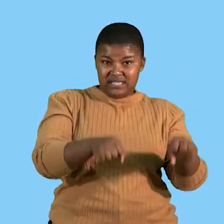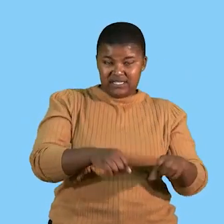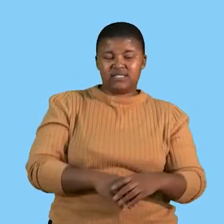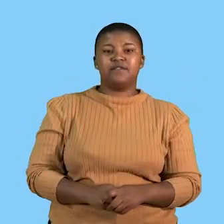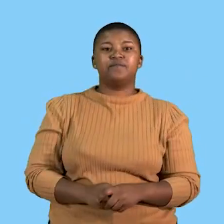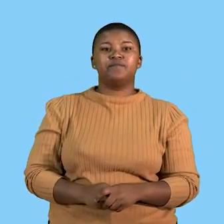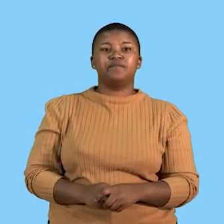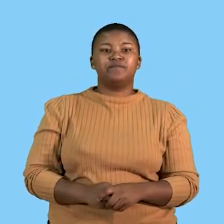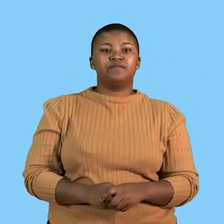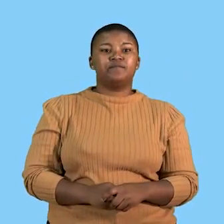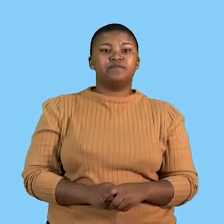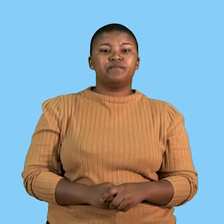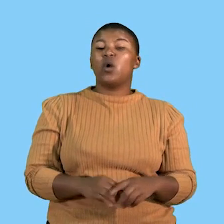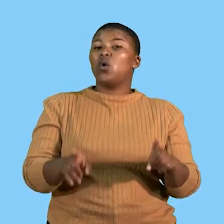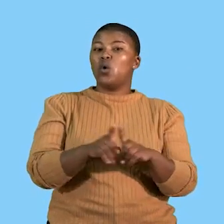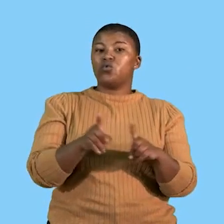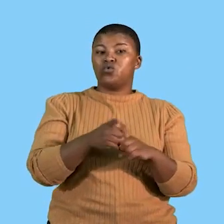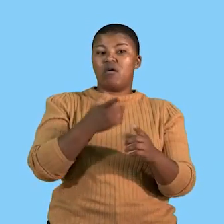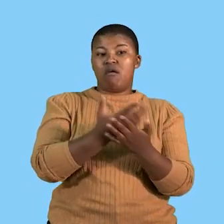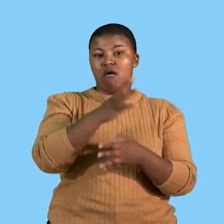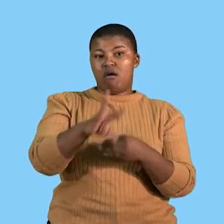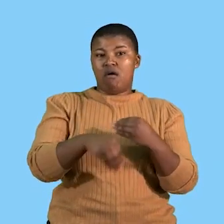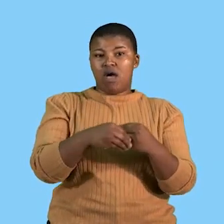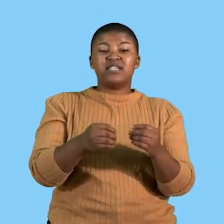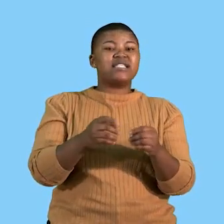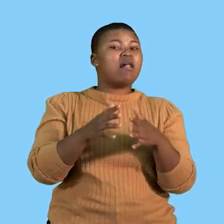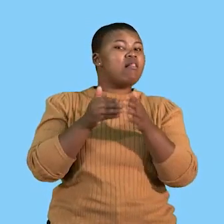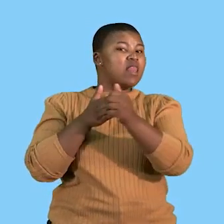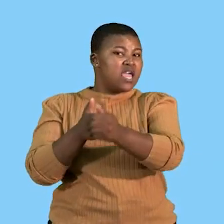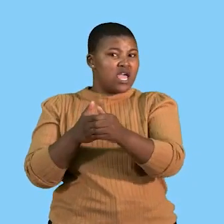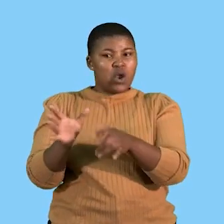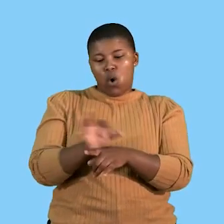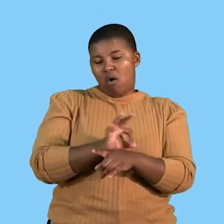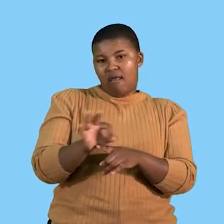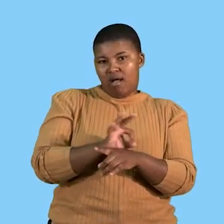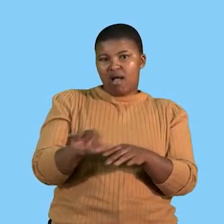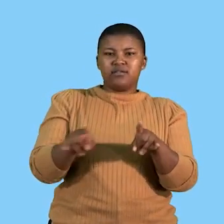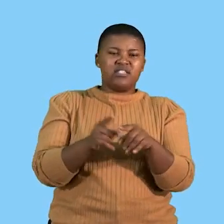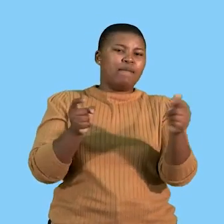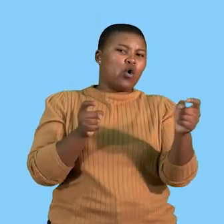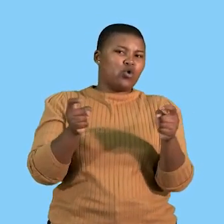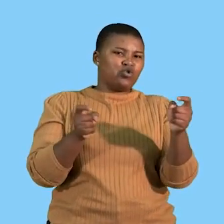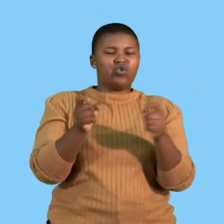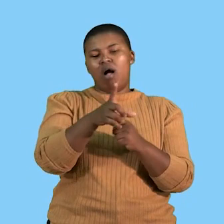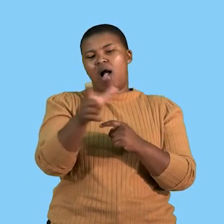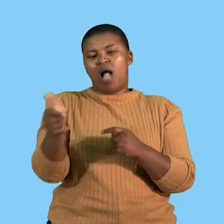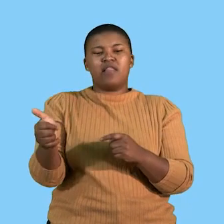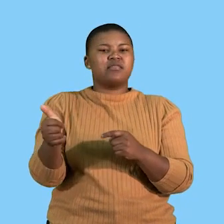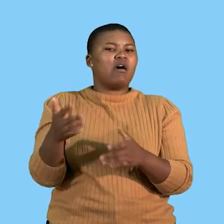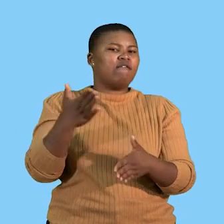business. We can also state that they lead, organize and control